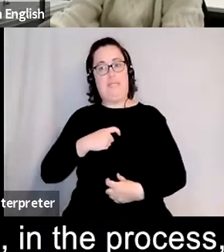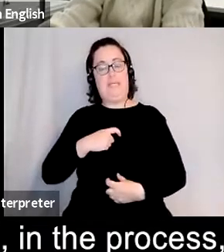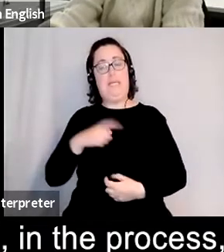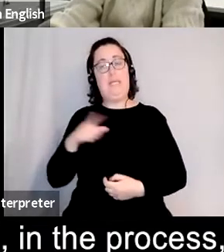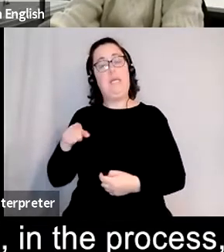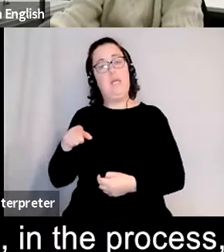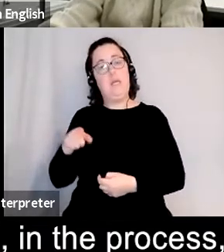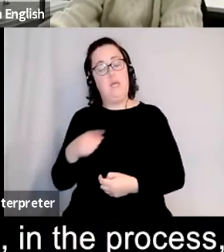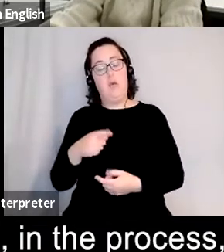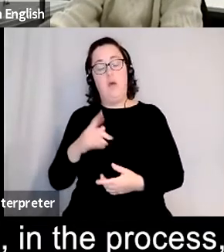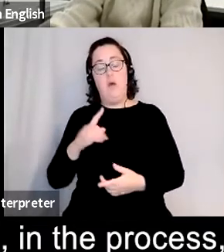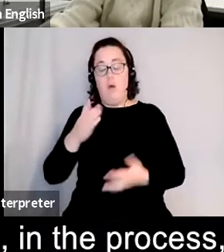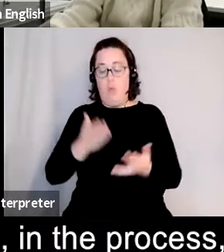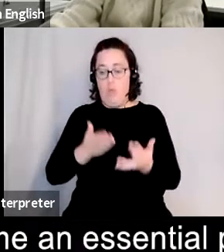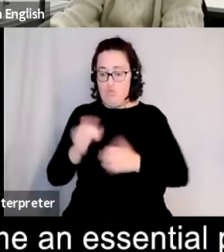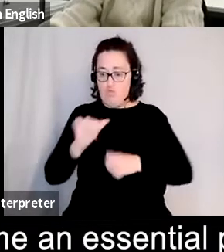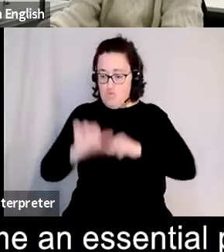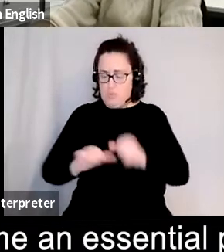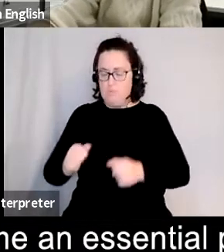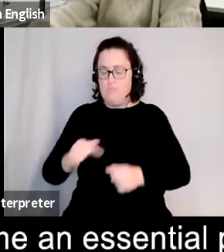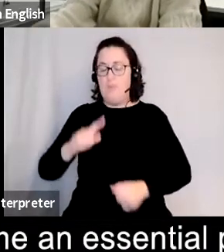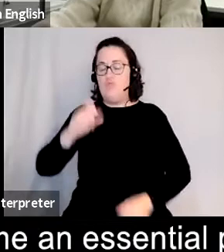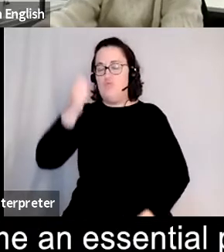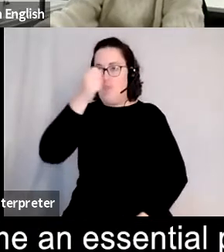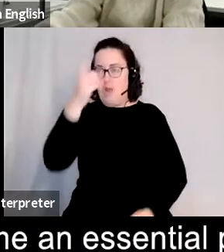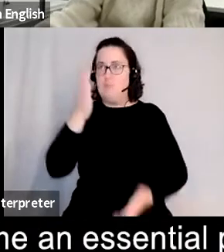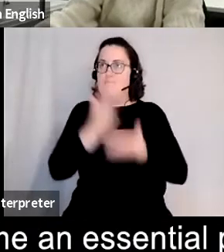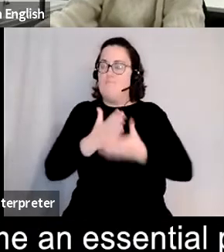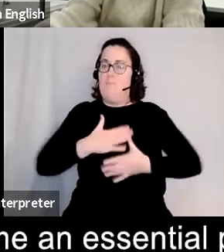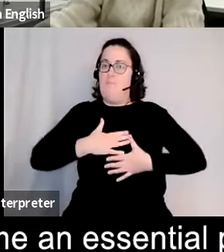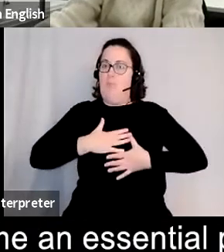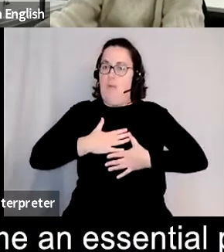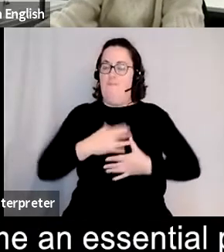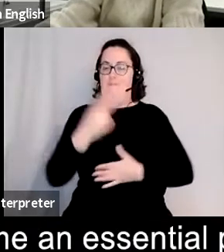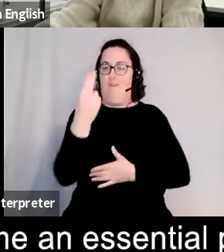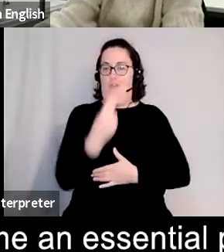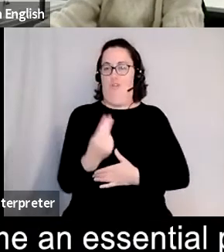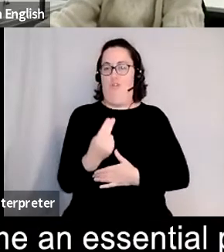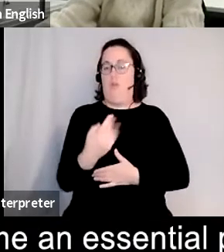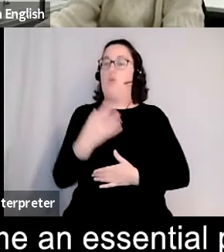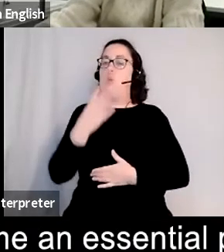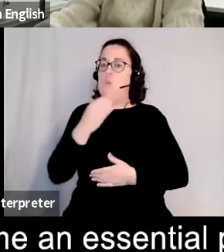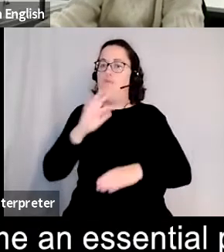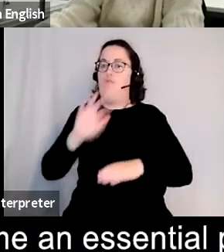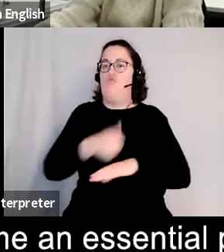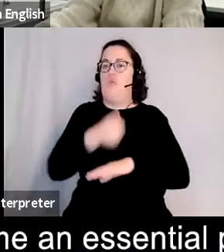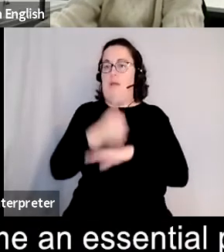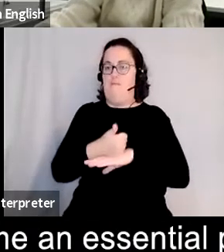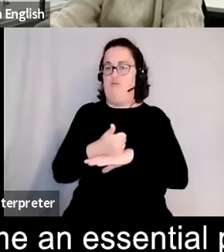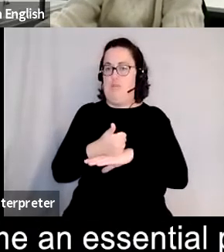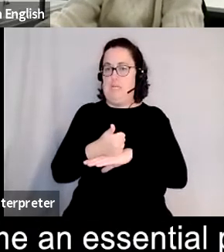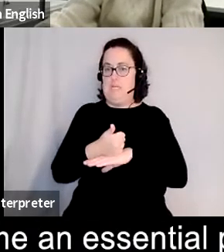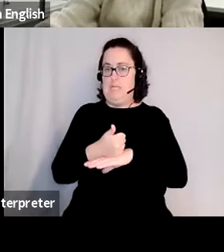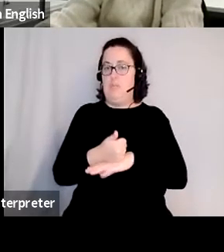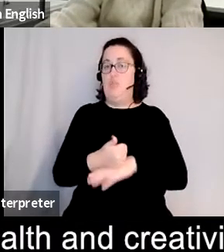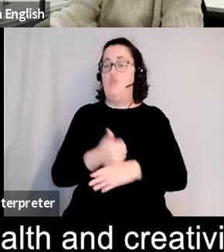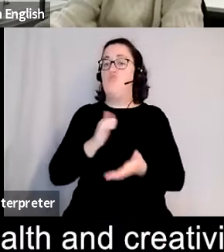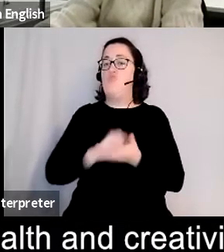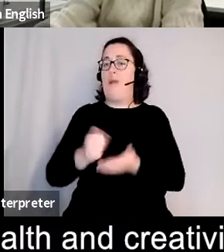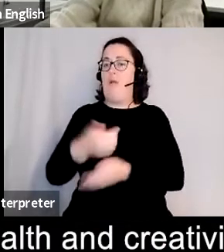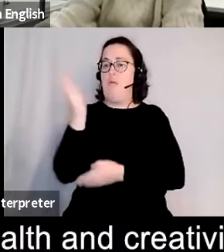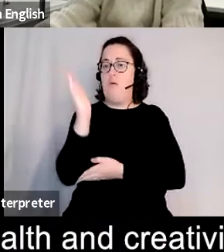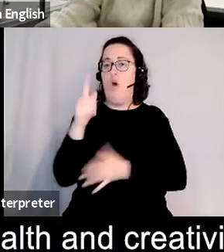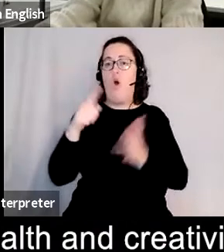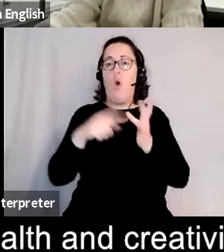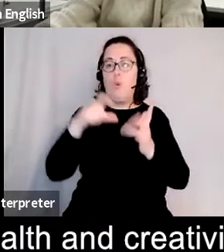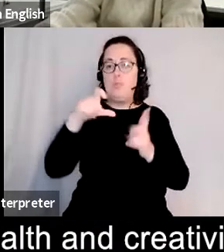passion for art and learning which had become an essential part of keith's recovery keith speaks regularly on ocd mental